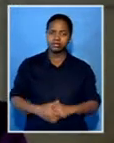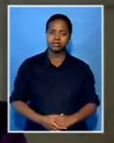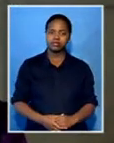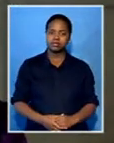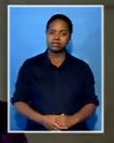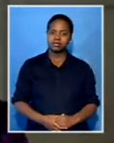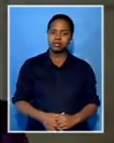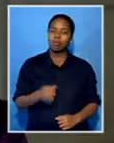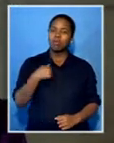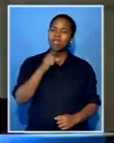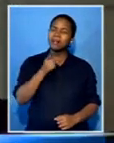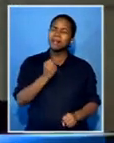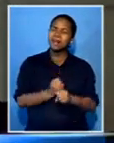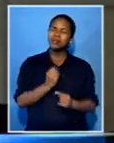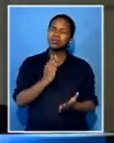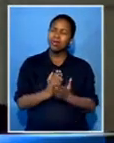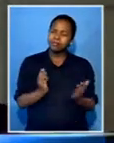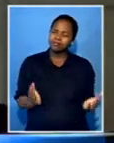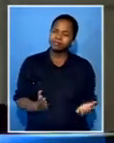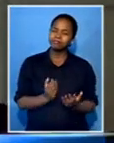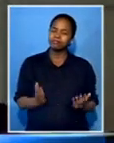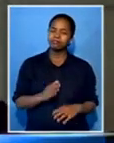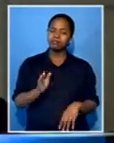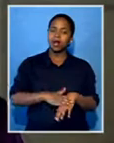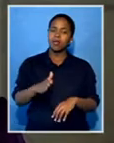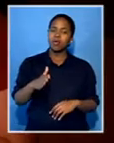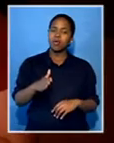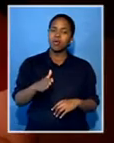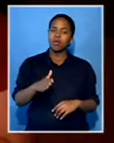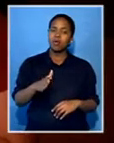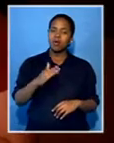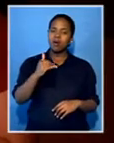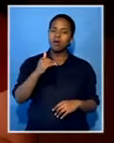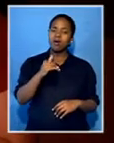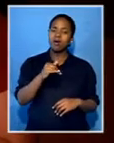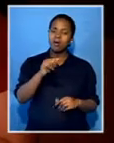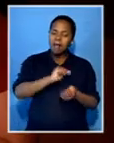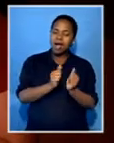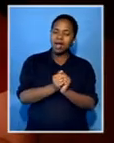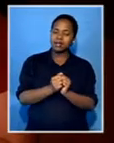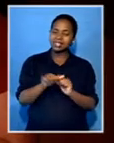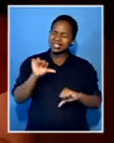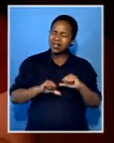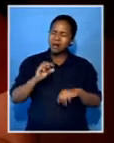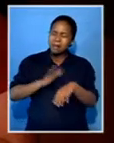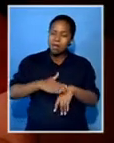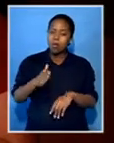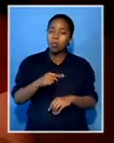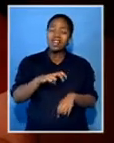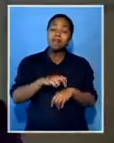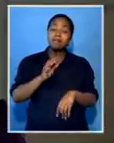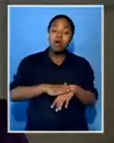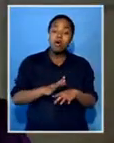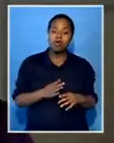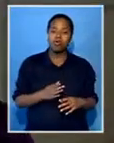persuade the government that we need a significant investment in knowledge workers in South Africa. We need hundreds